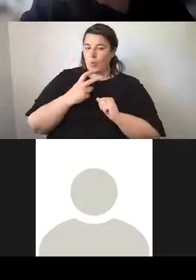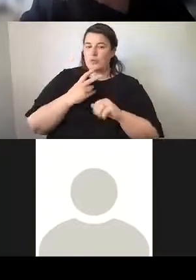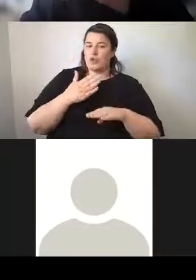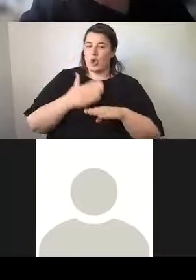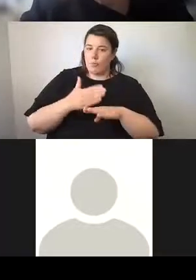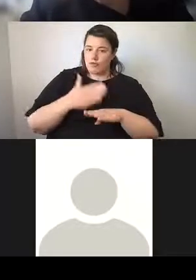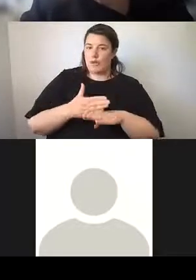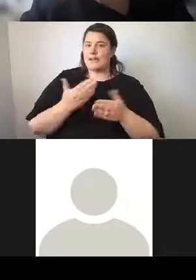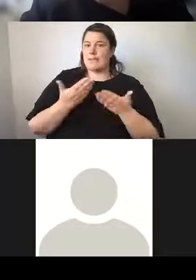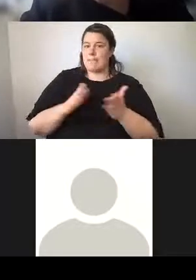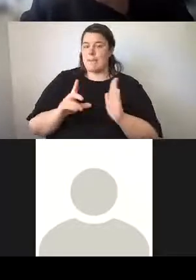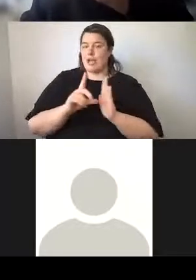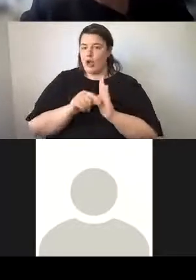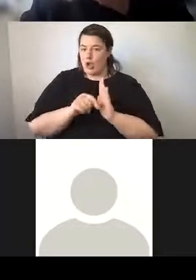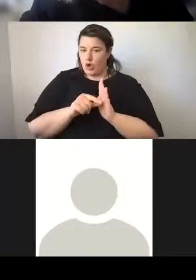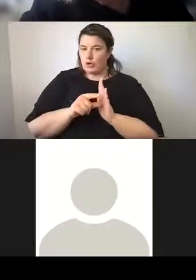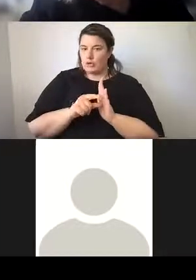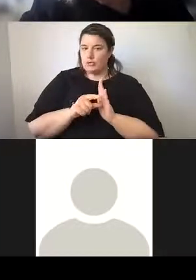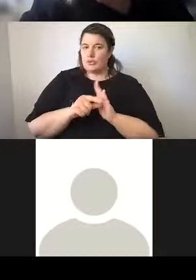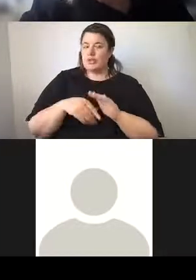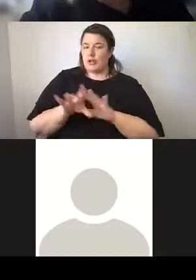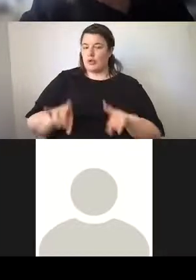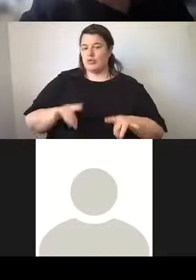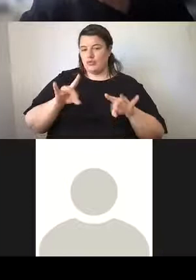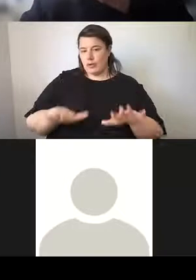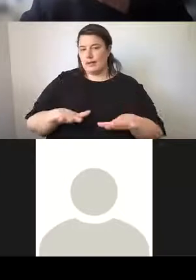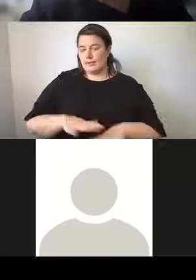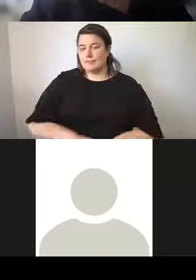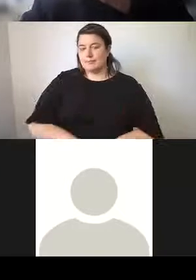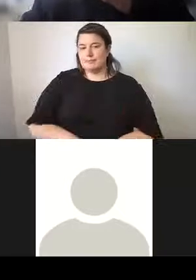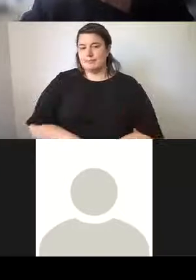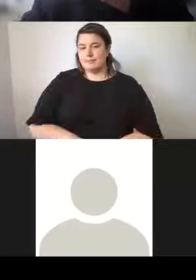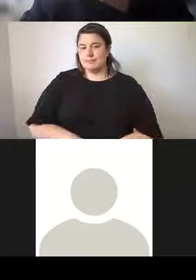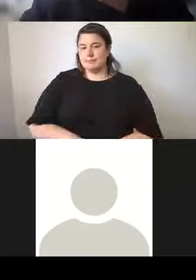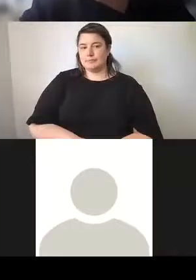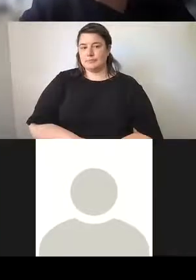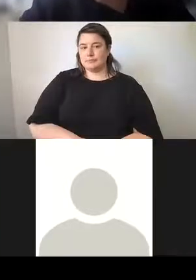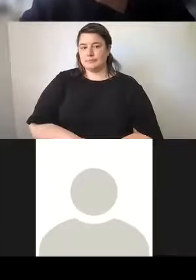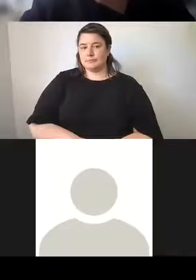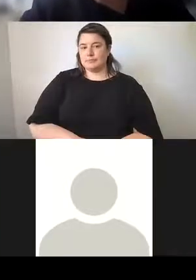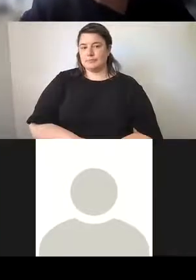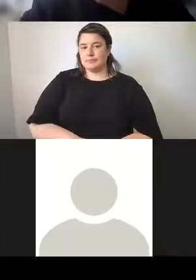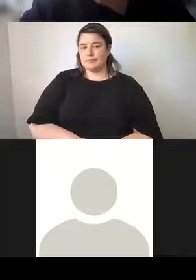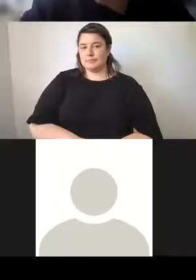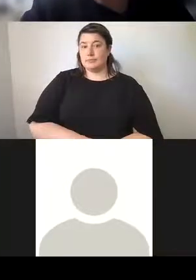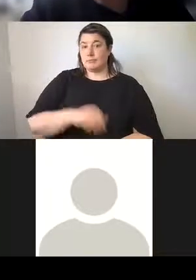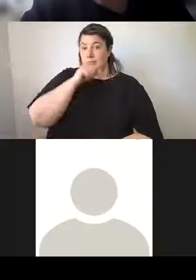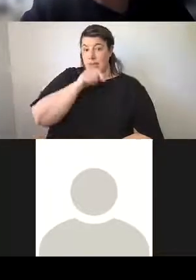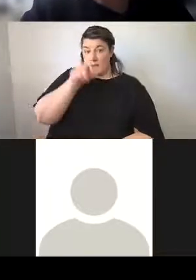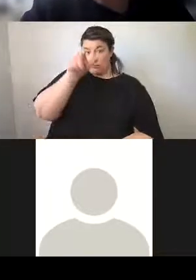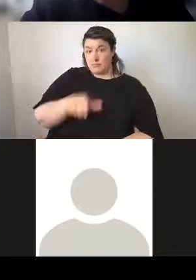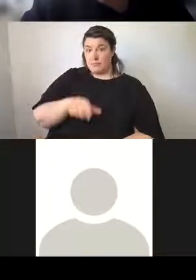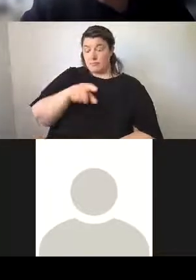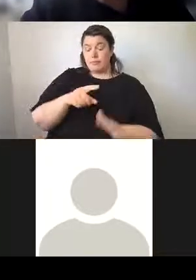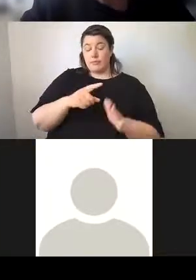public clock in Australia. And the gentleman standing on the right hand side is Andrew